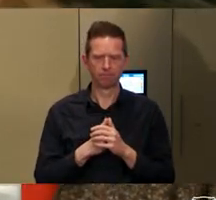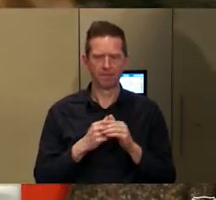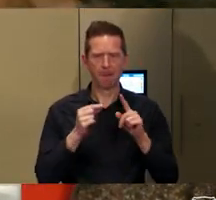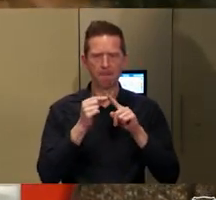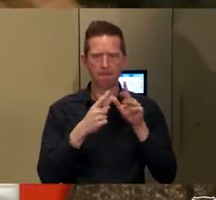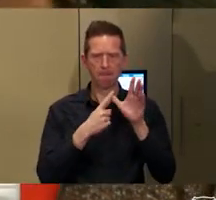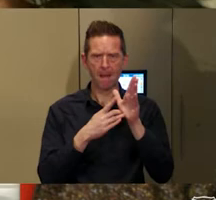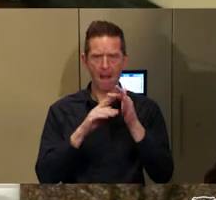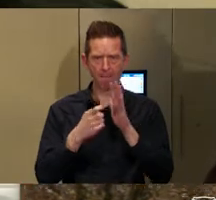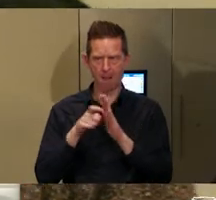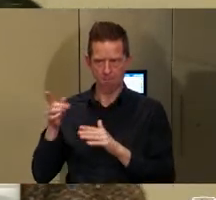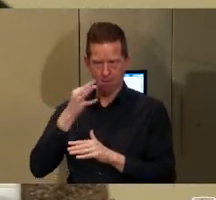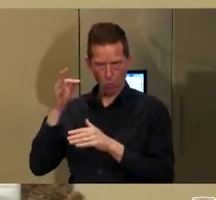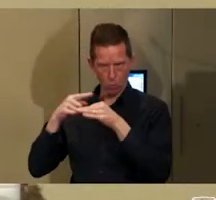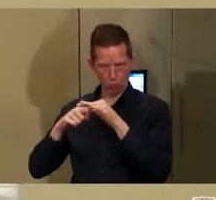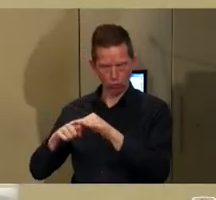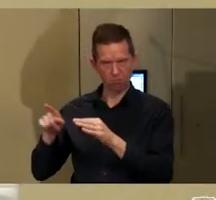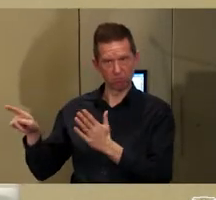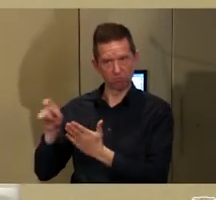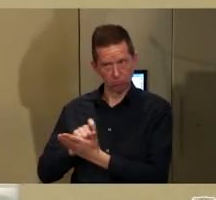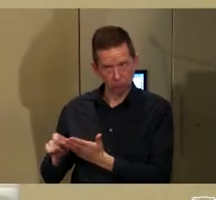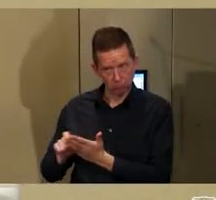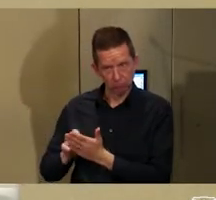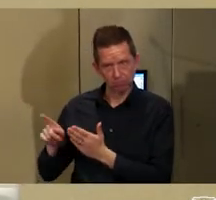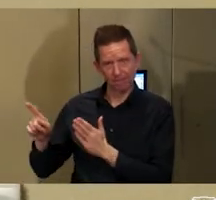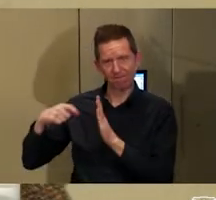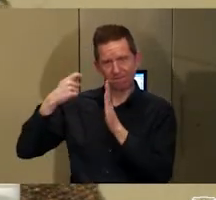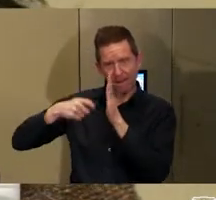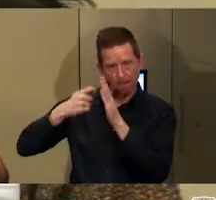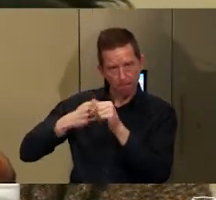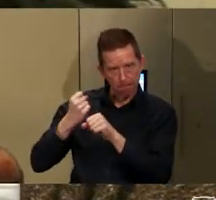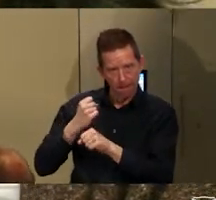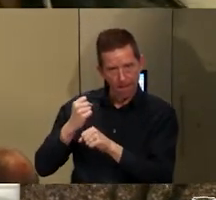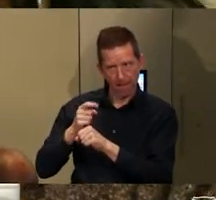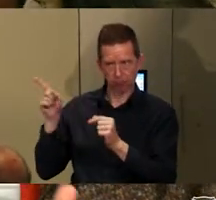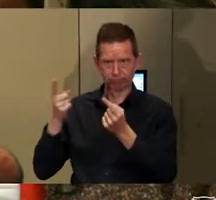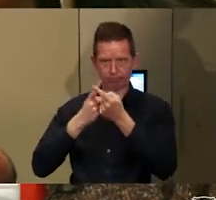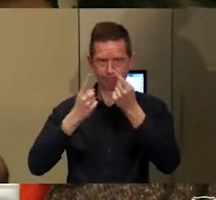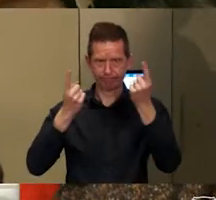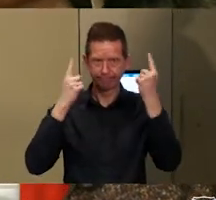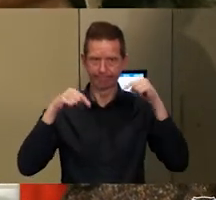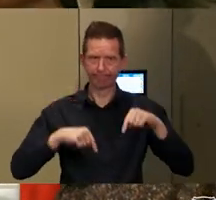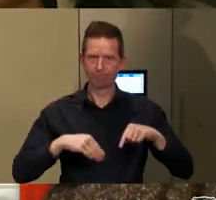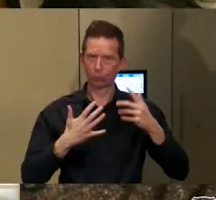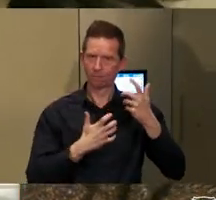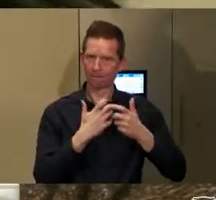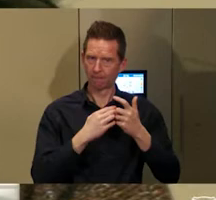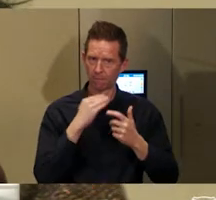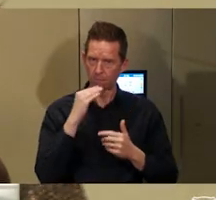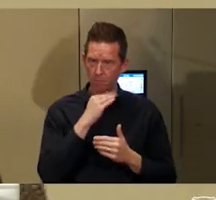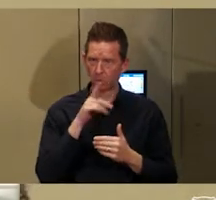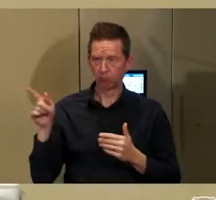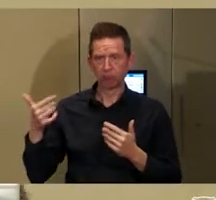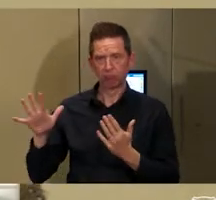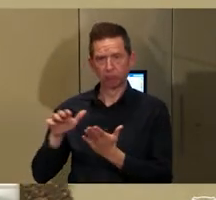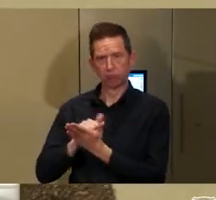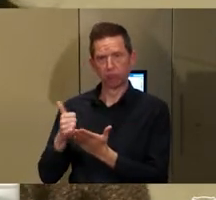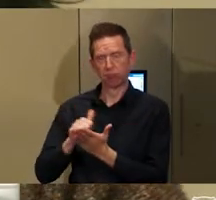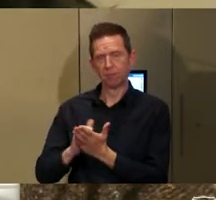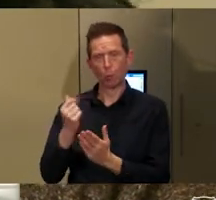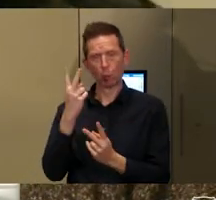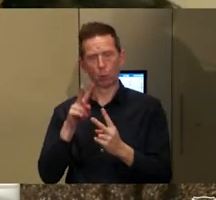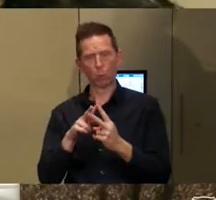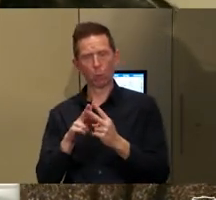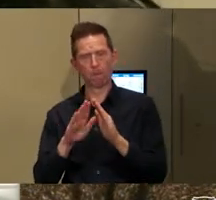writer, a filmmaker. She's an academic here at the University of Melbourne. She's published two books focused